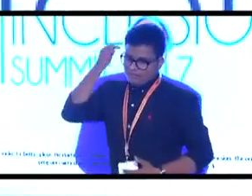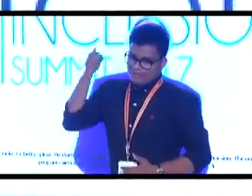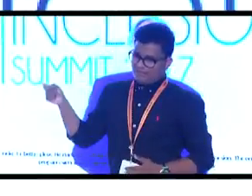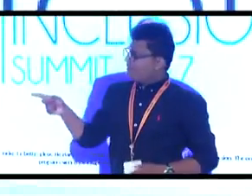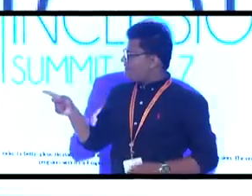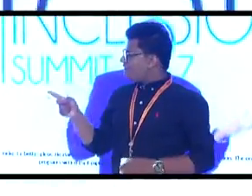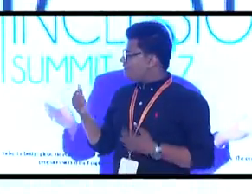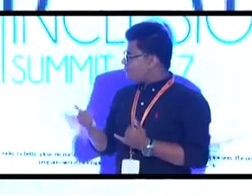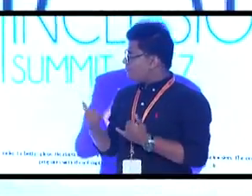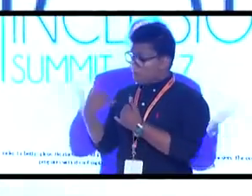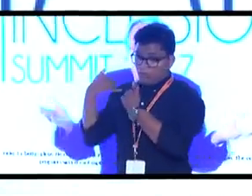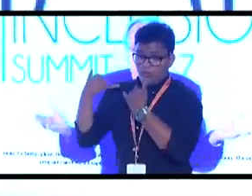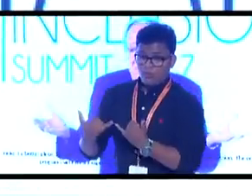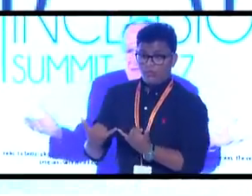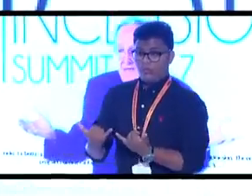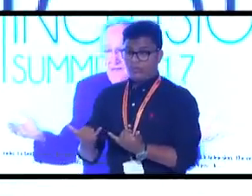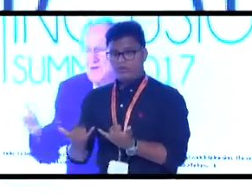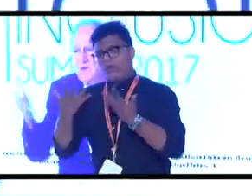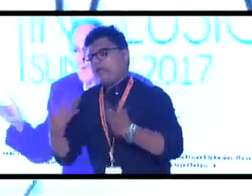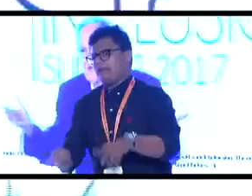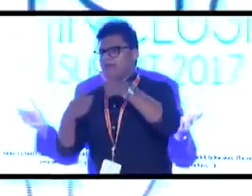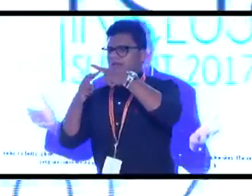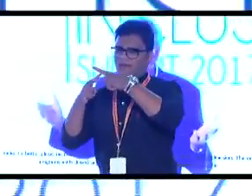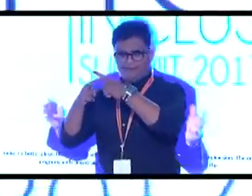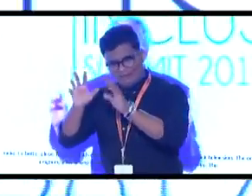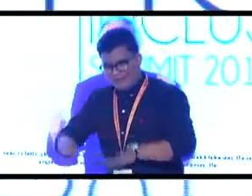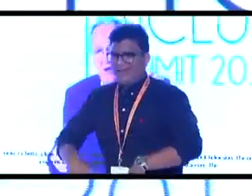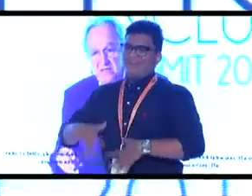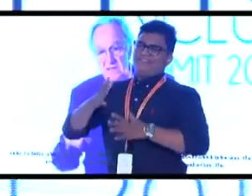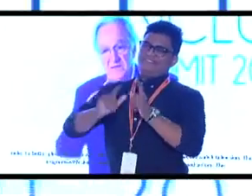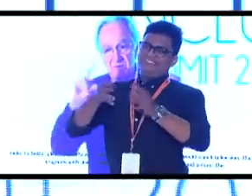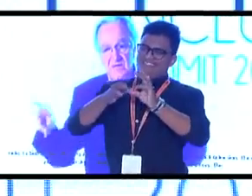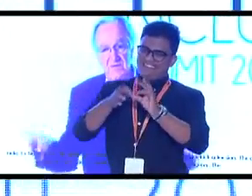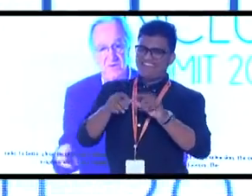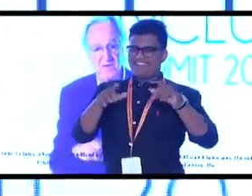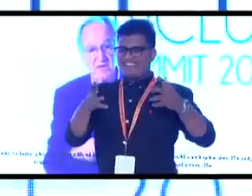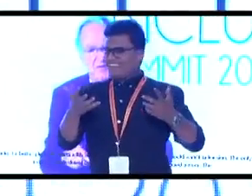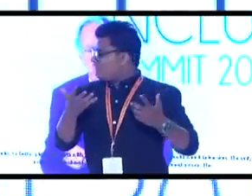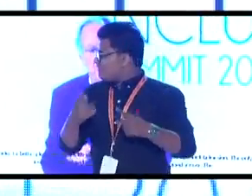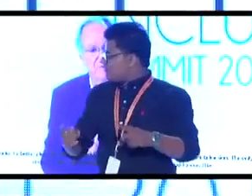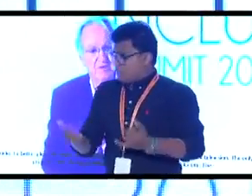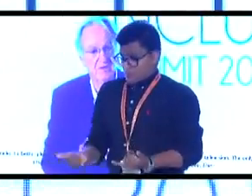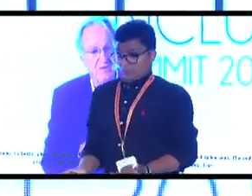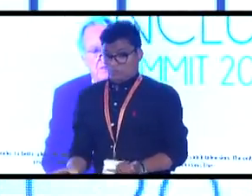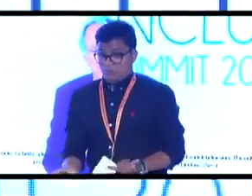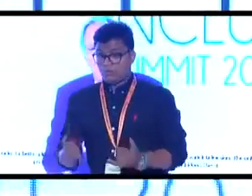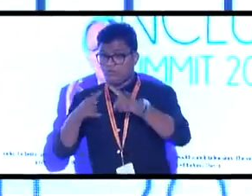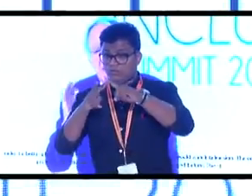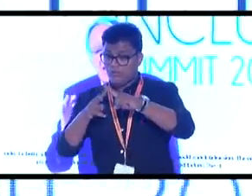And now they're global. Every television set has it. And you know what the extra cost is for a television now with that chip?